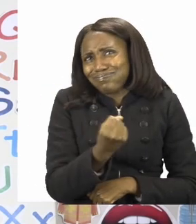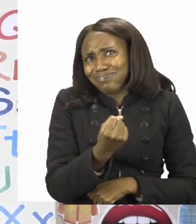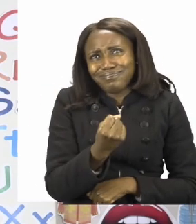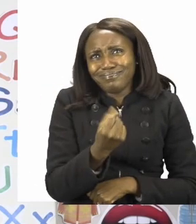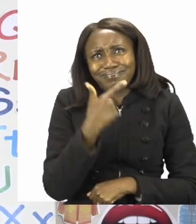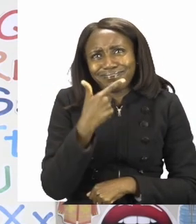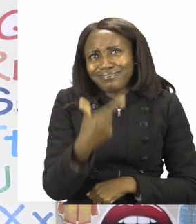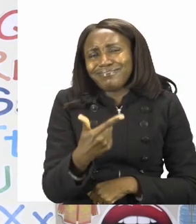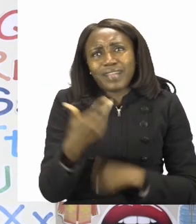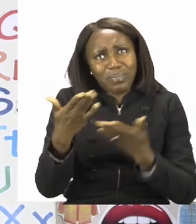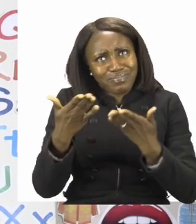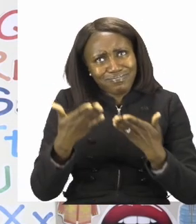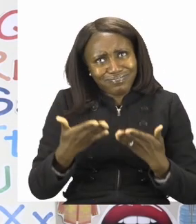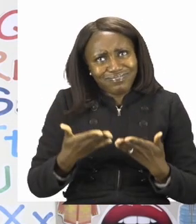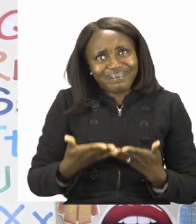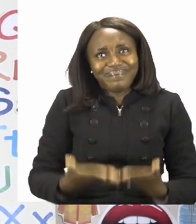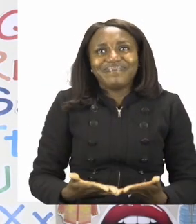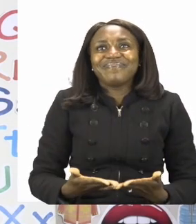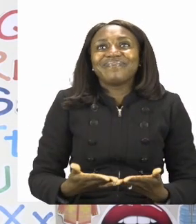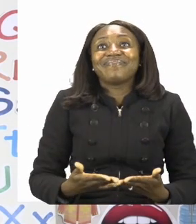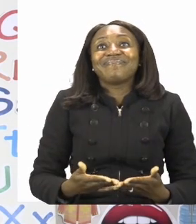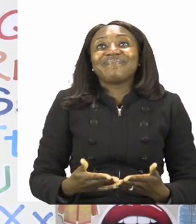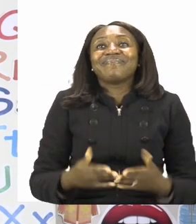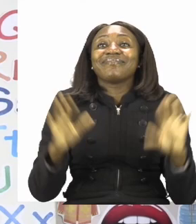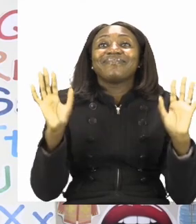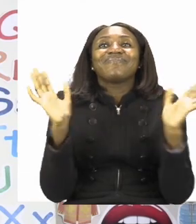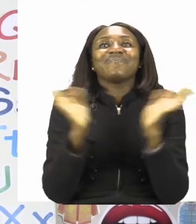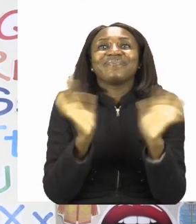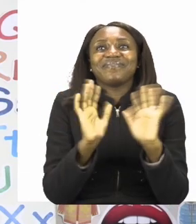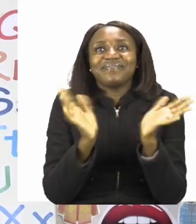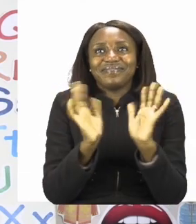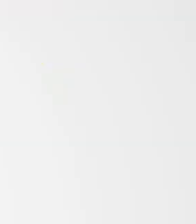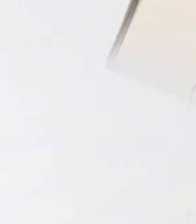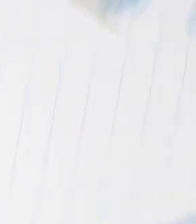joining us today and goodbye.